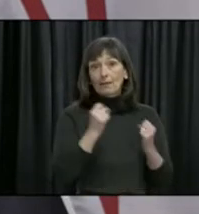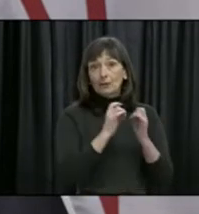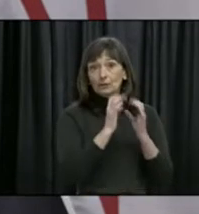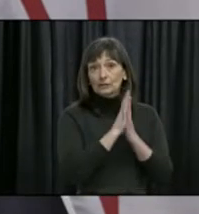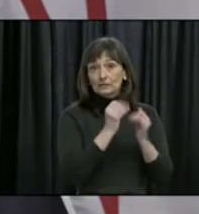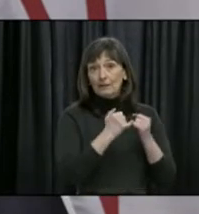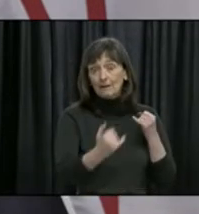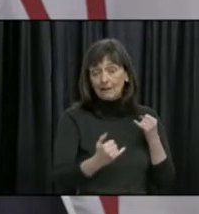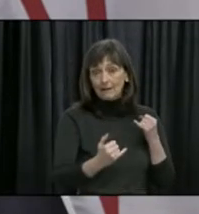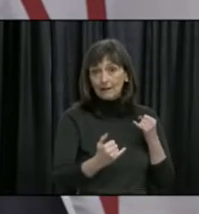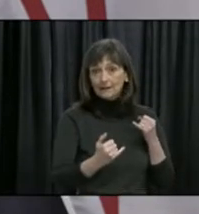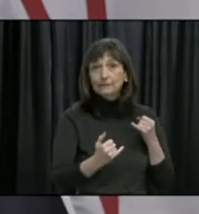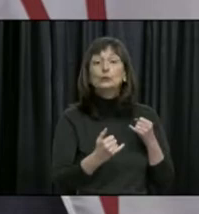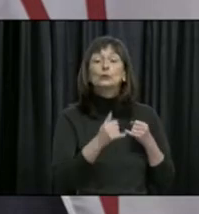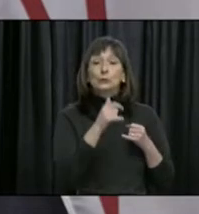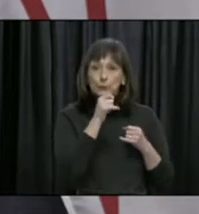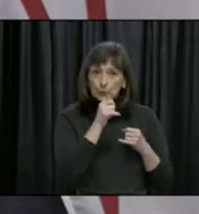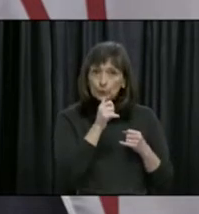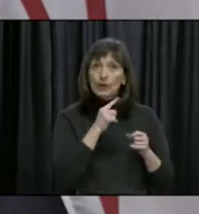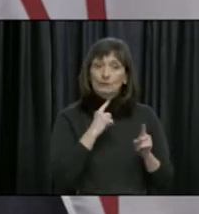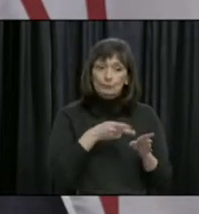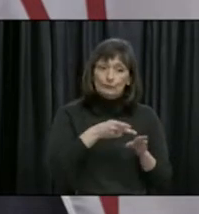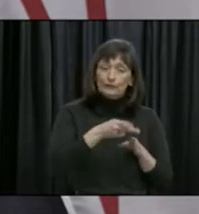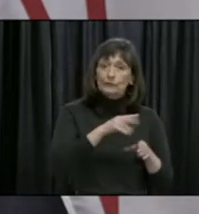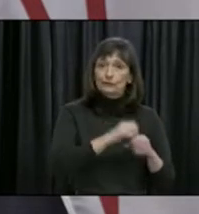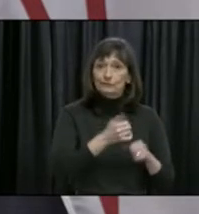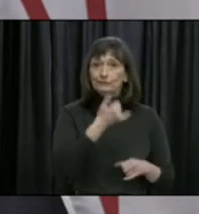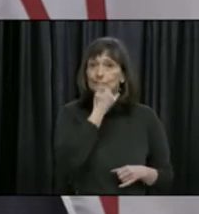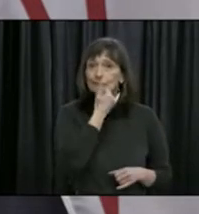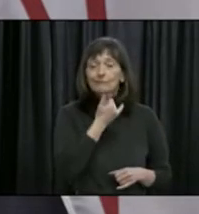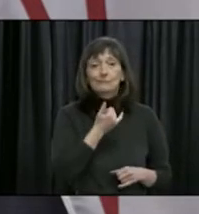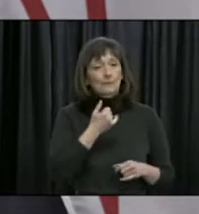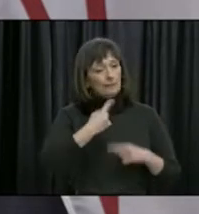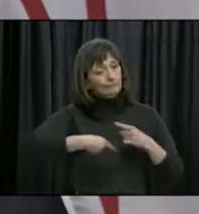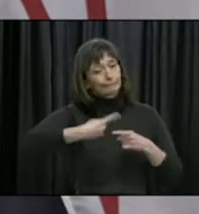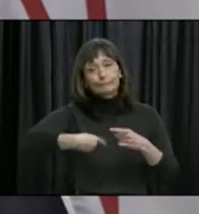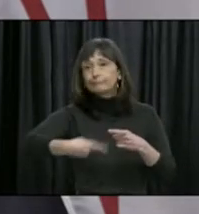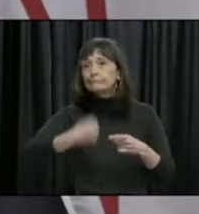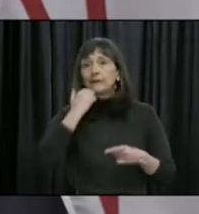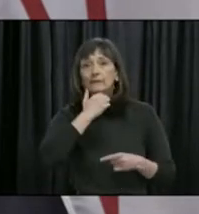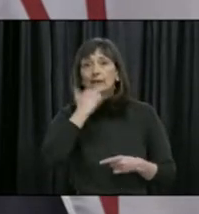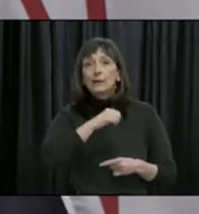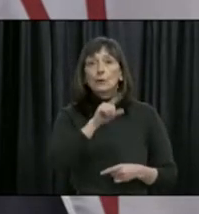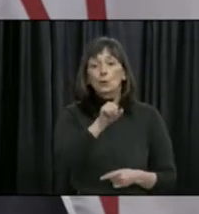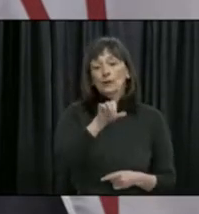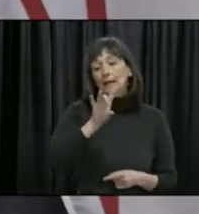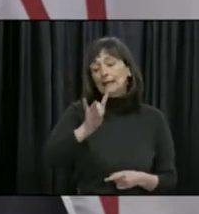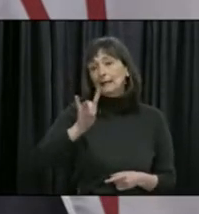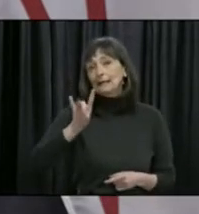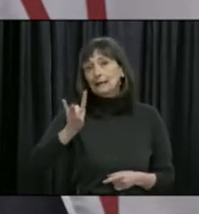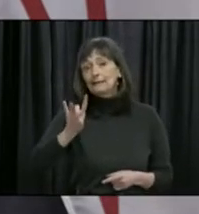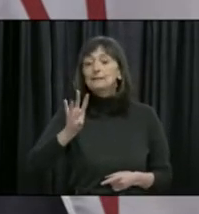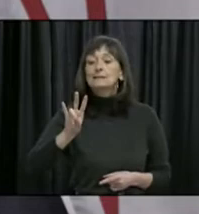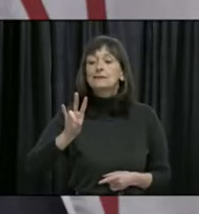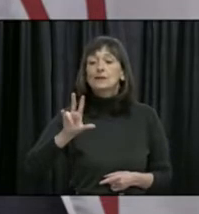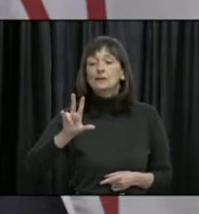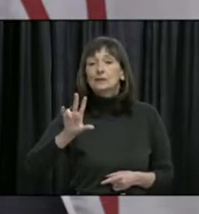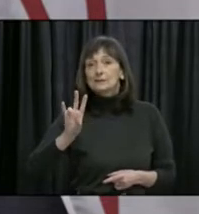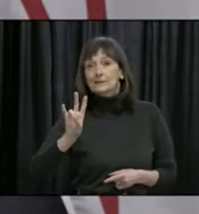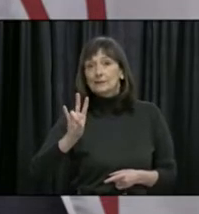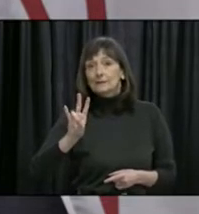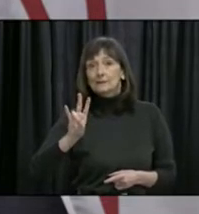staffed by mental health clinicians is available 24-7 by calling 1-888-737